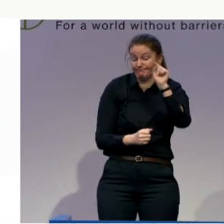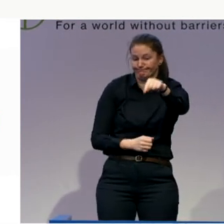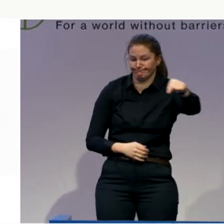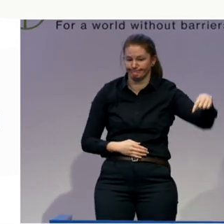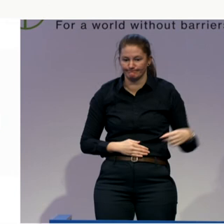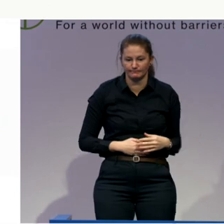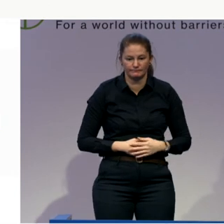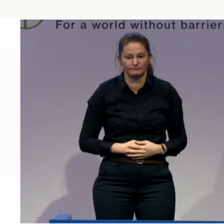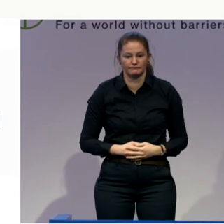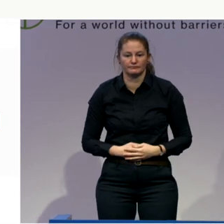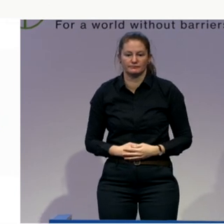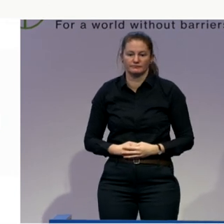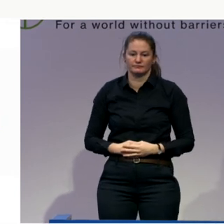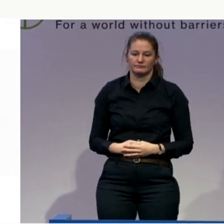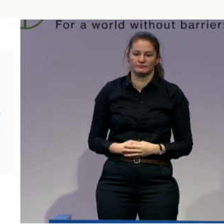emotions flying around.